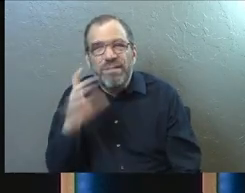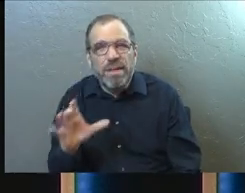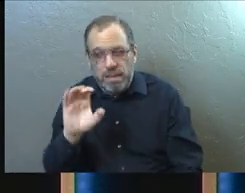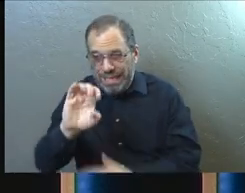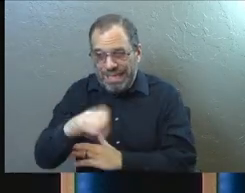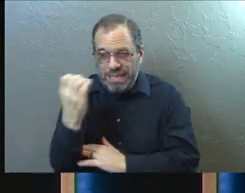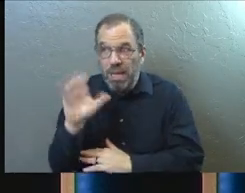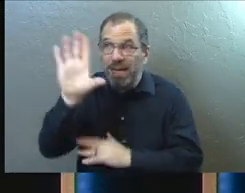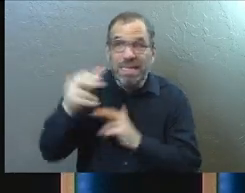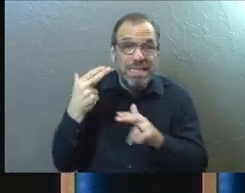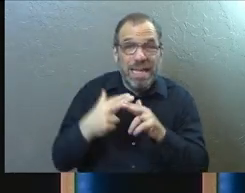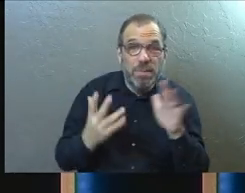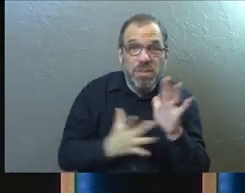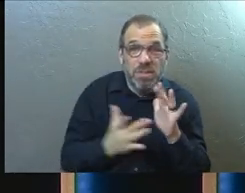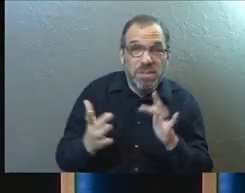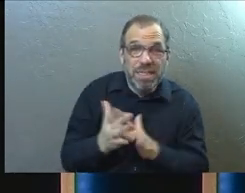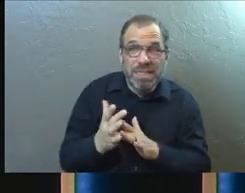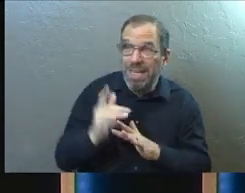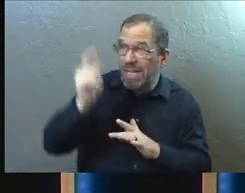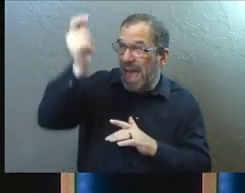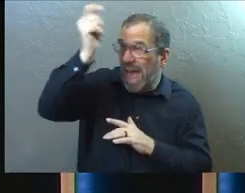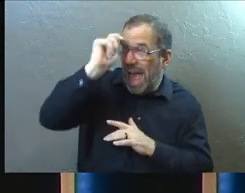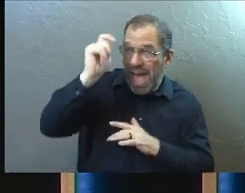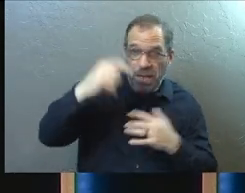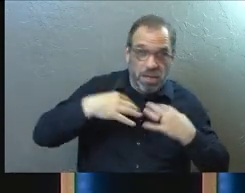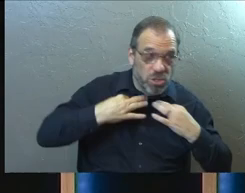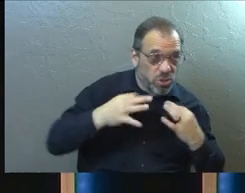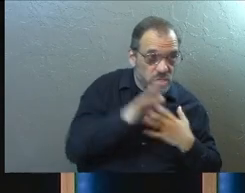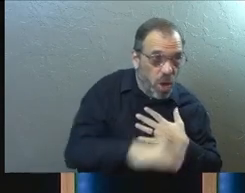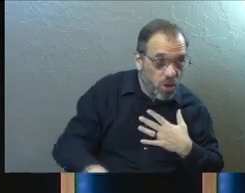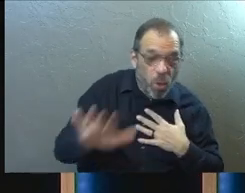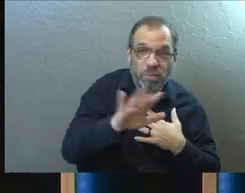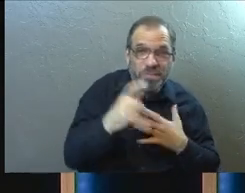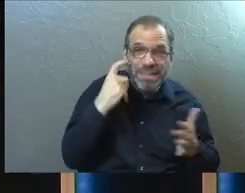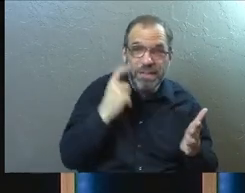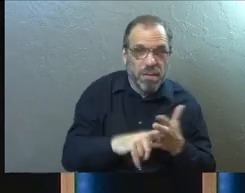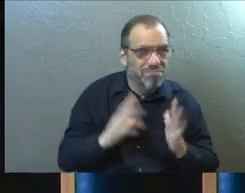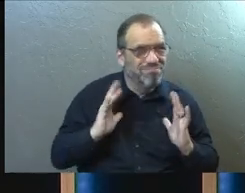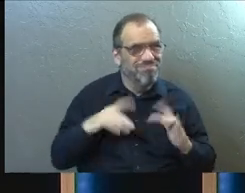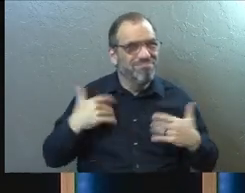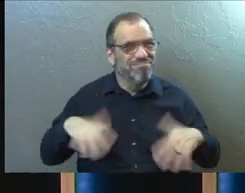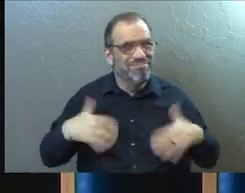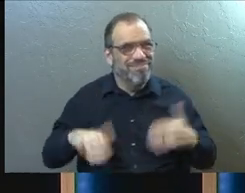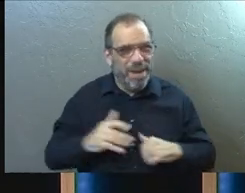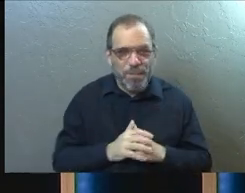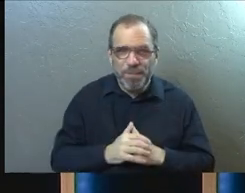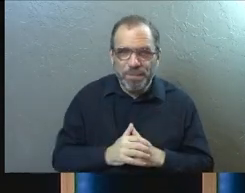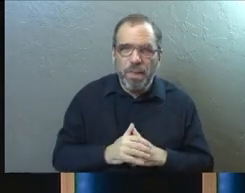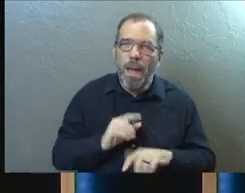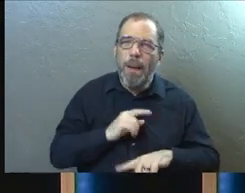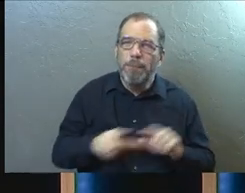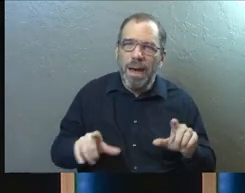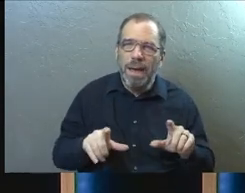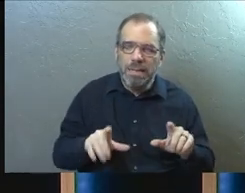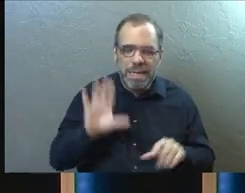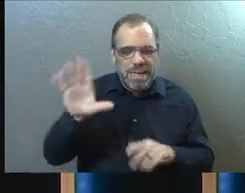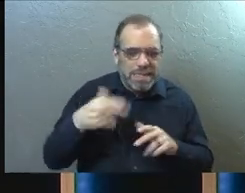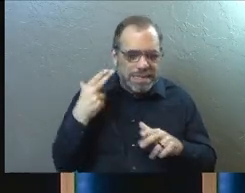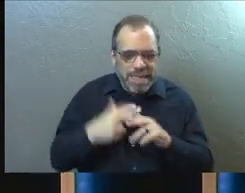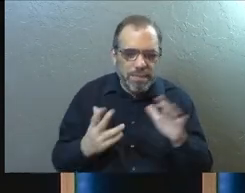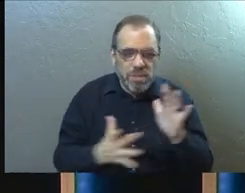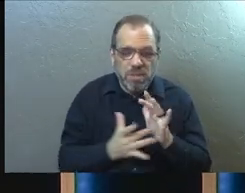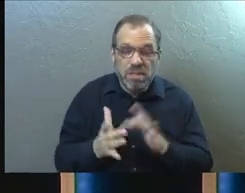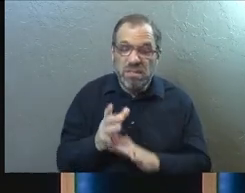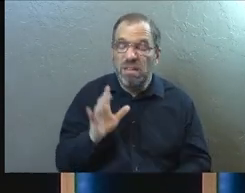know, over Easter, that His name is Jesus. I'm wearing the hat this morning. There's people wearing the shirts all over the place still. It's awesome. But we did this thing, His name is